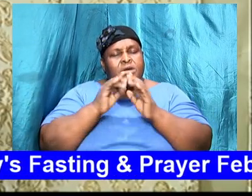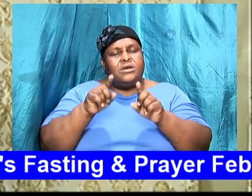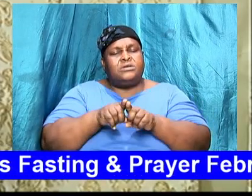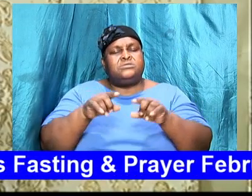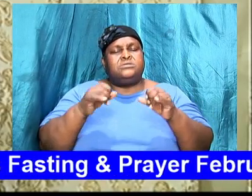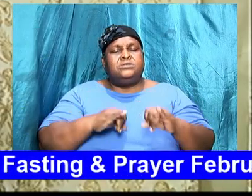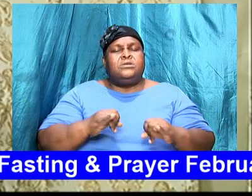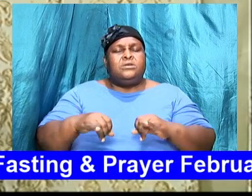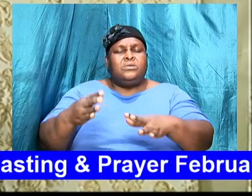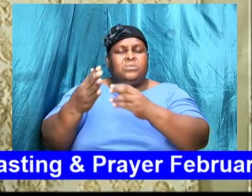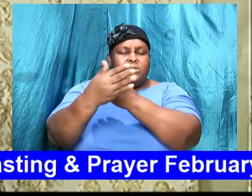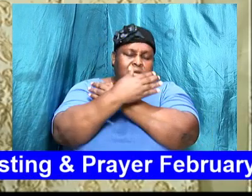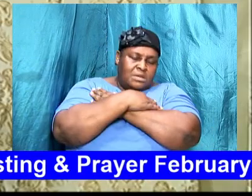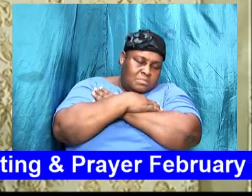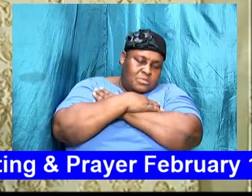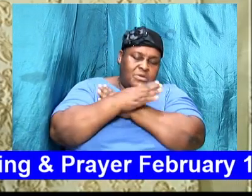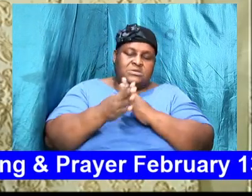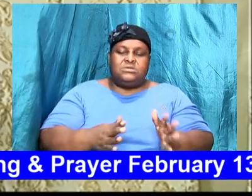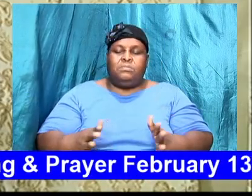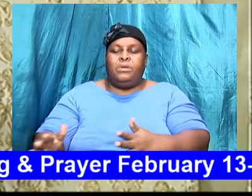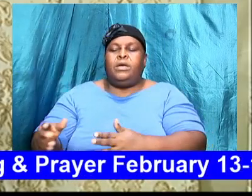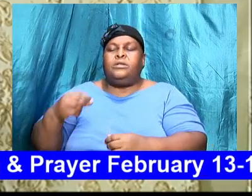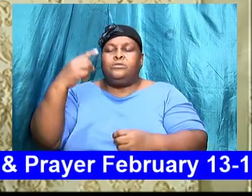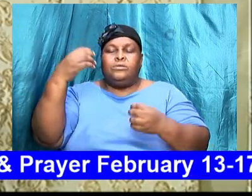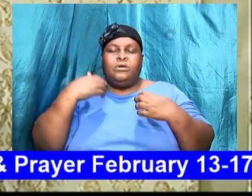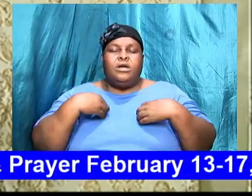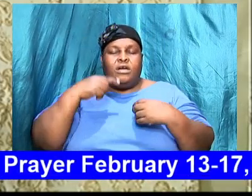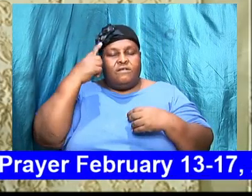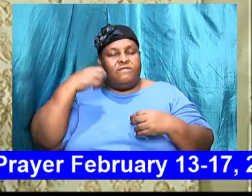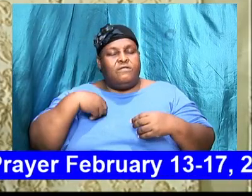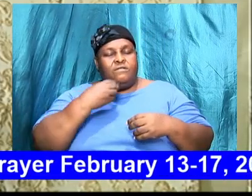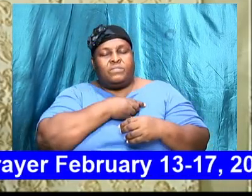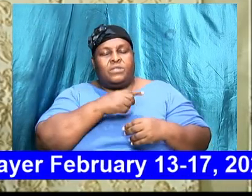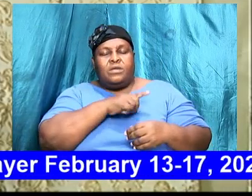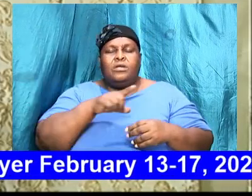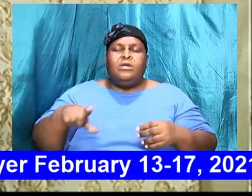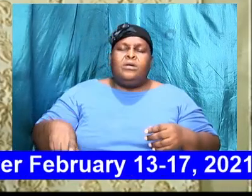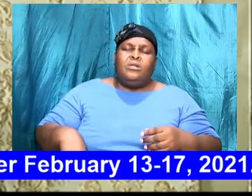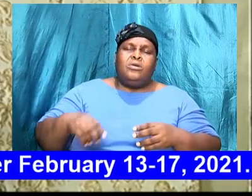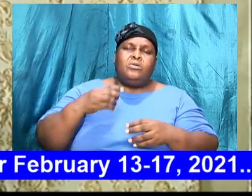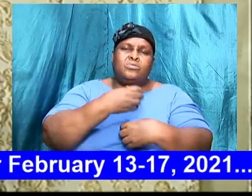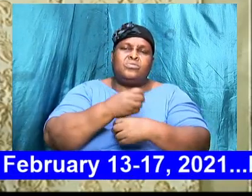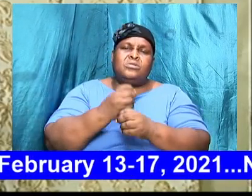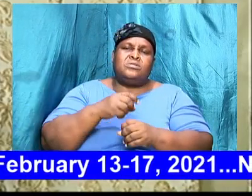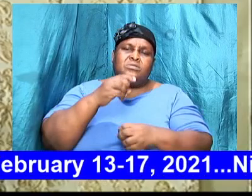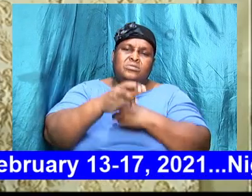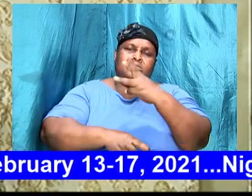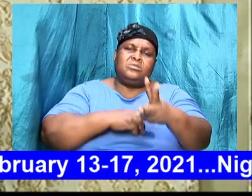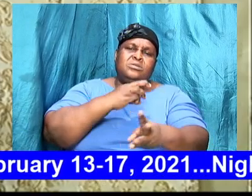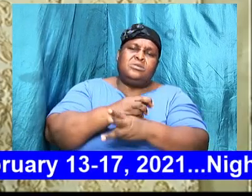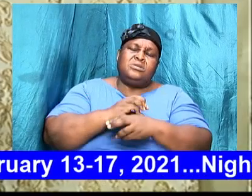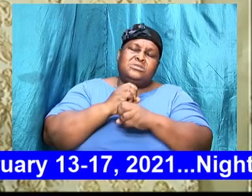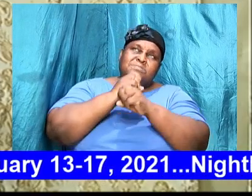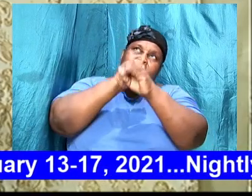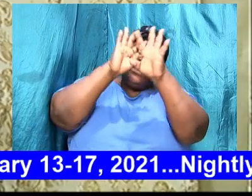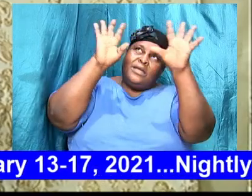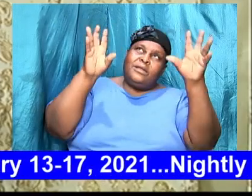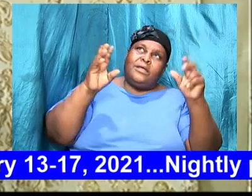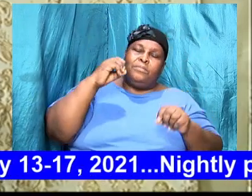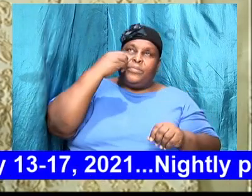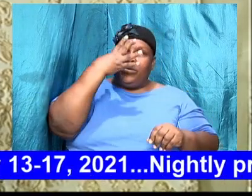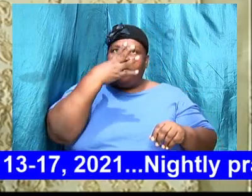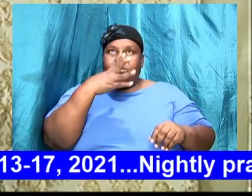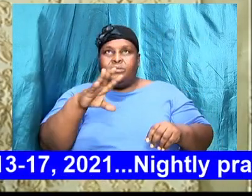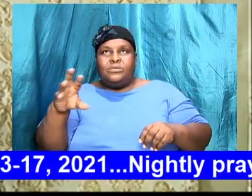embrace this plan Lord if you created this world in such splendor beauty the universe God and